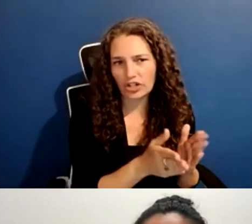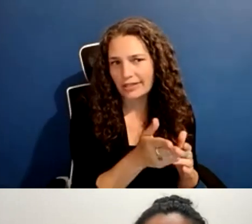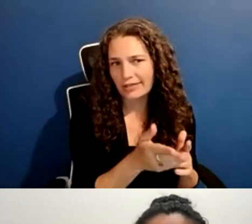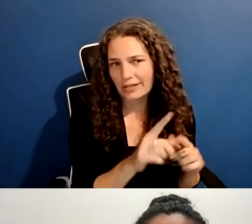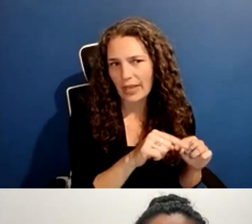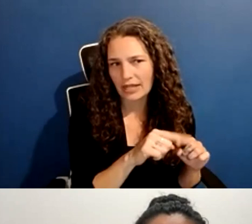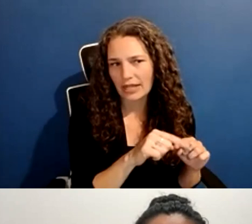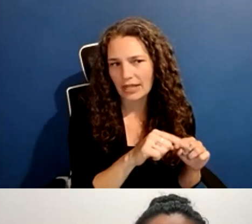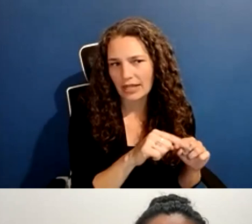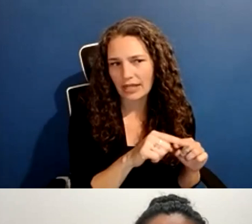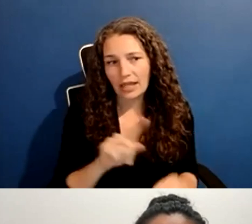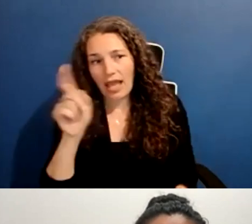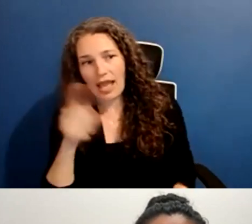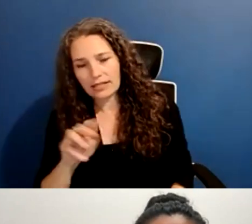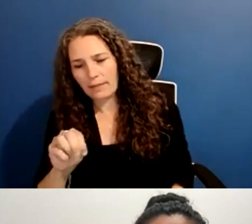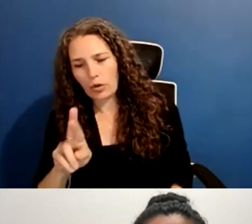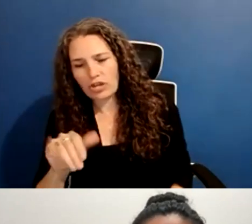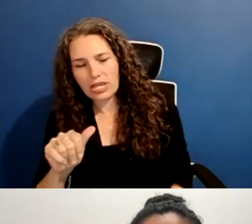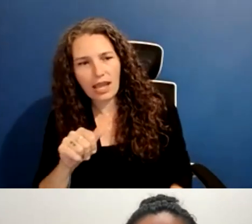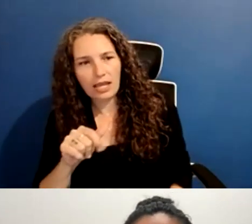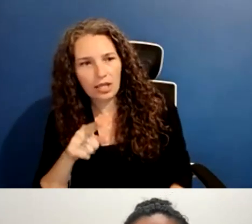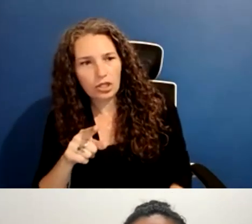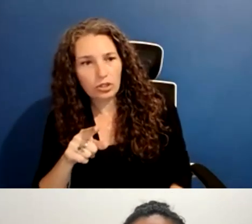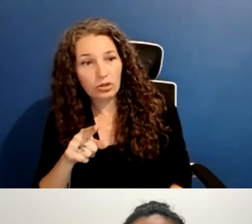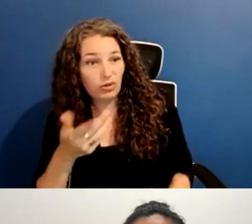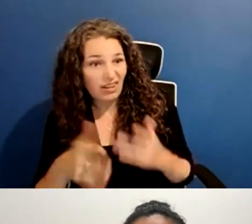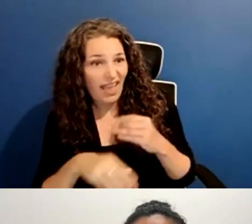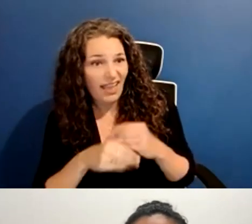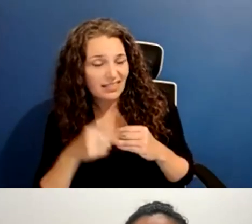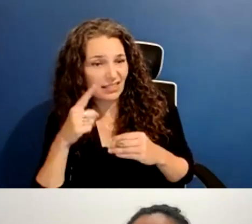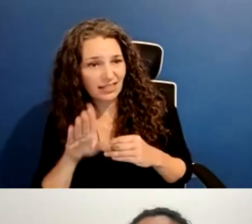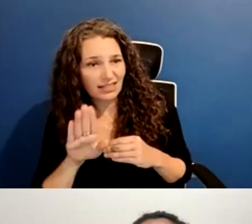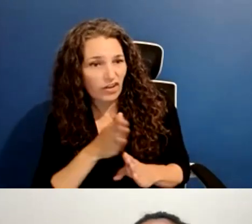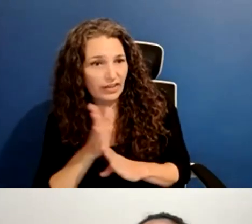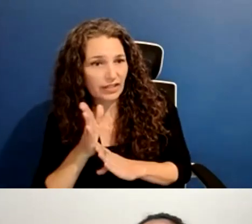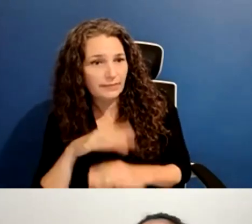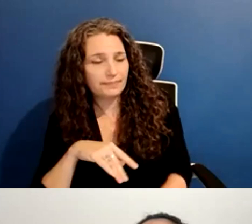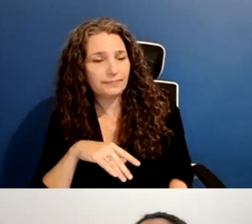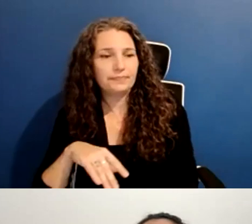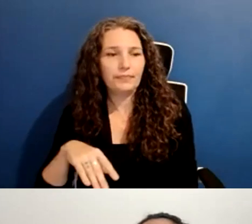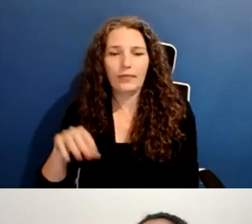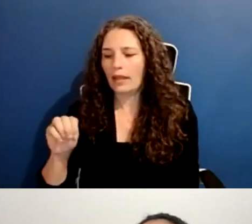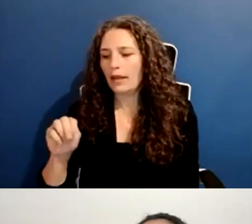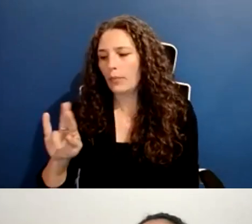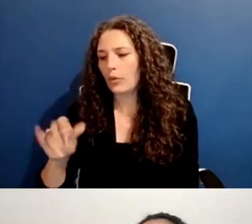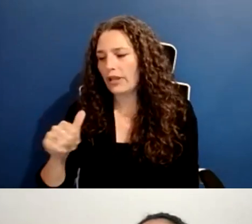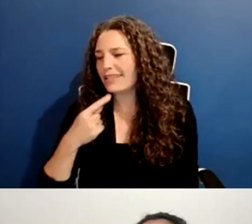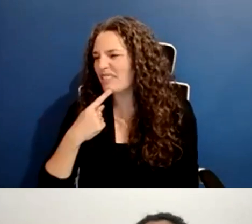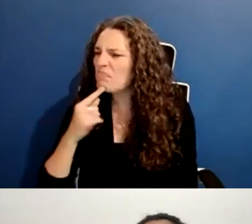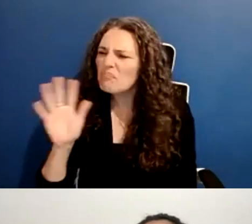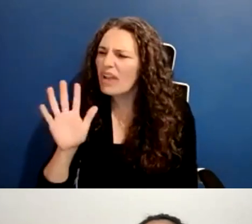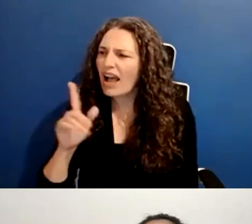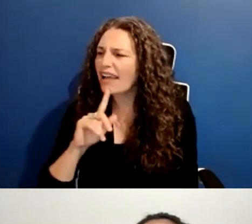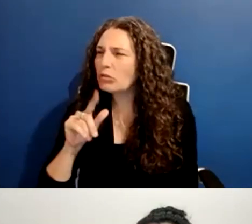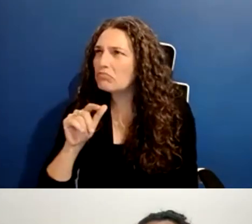funds a lot, and Greg, do you have anything to add to that? Um, not too much. I, you